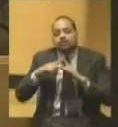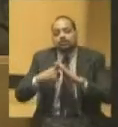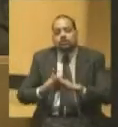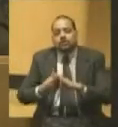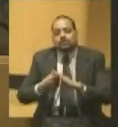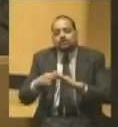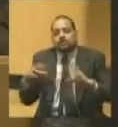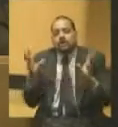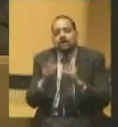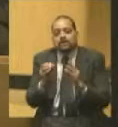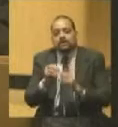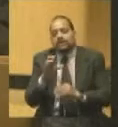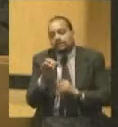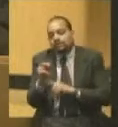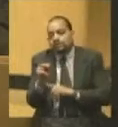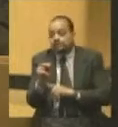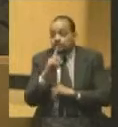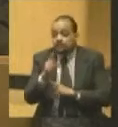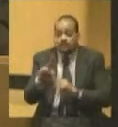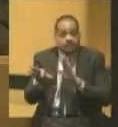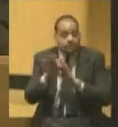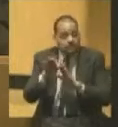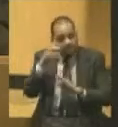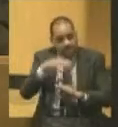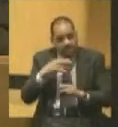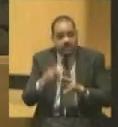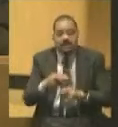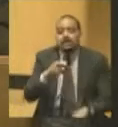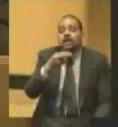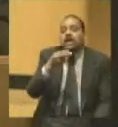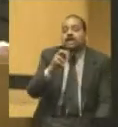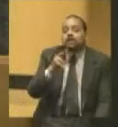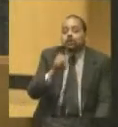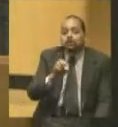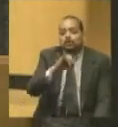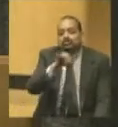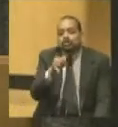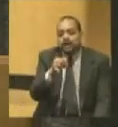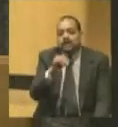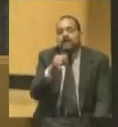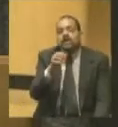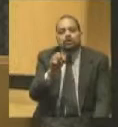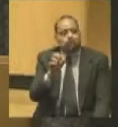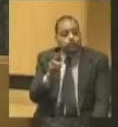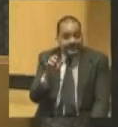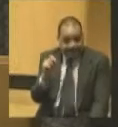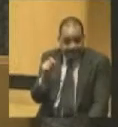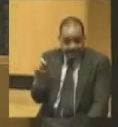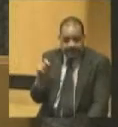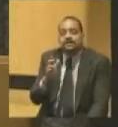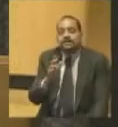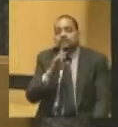nominee would be a man named Hugh J. Jewett, who had run previously for governor.